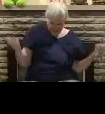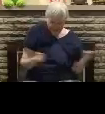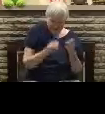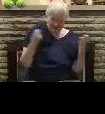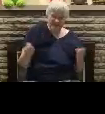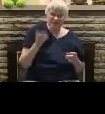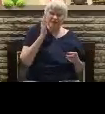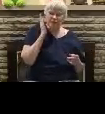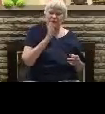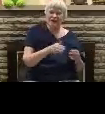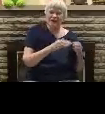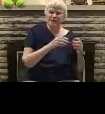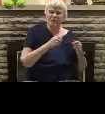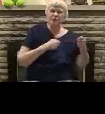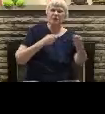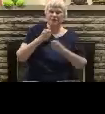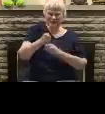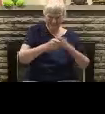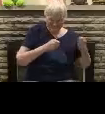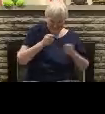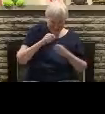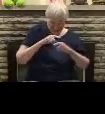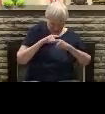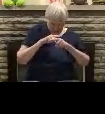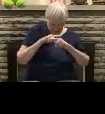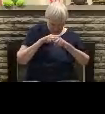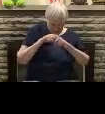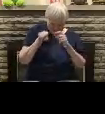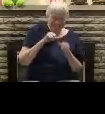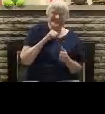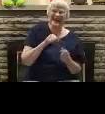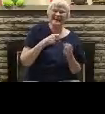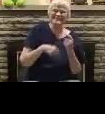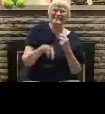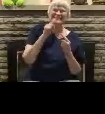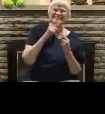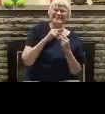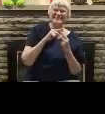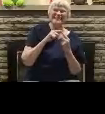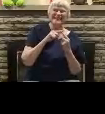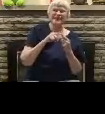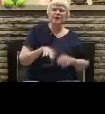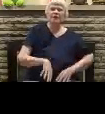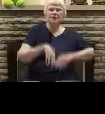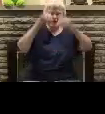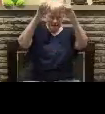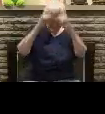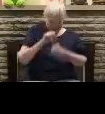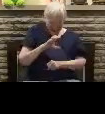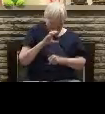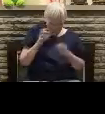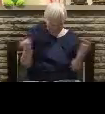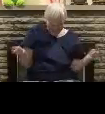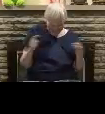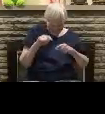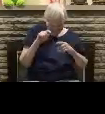The effect is the same. Some people think that he is the Holy Spirit. Some people think that he is a reference to the church. The church is never referred to as a